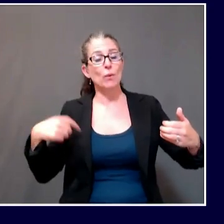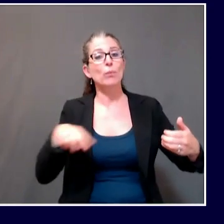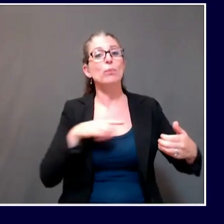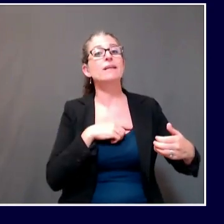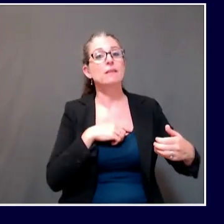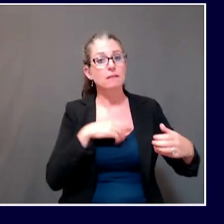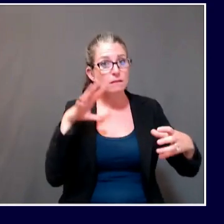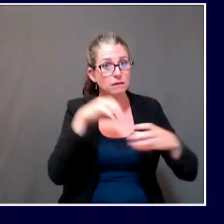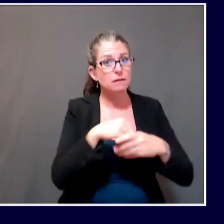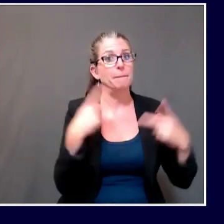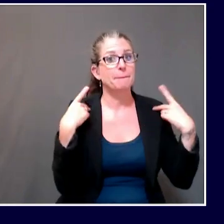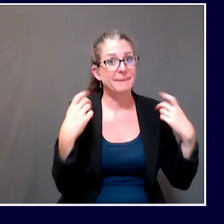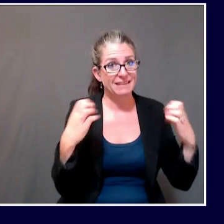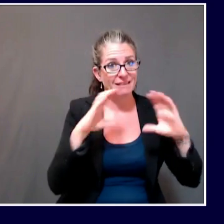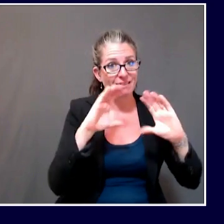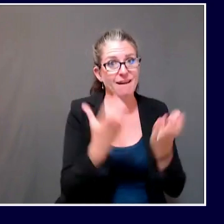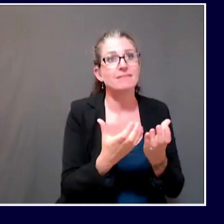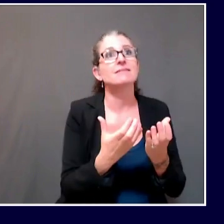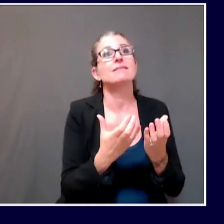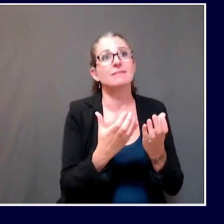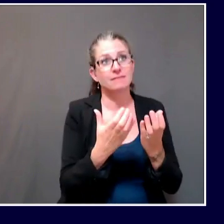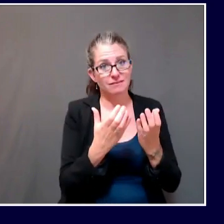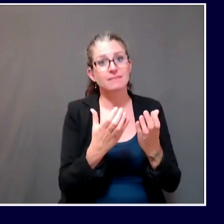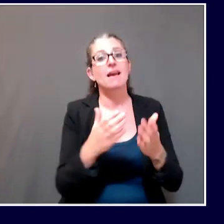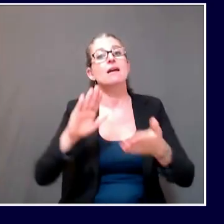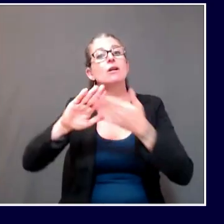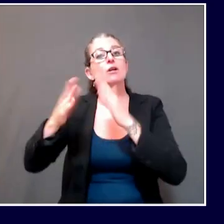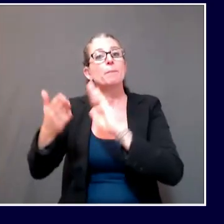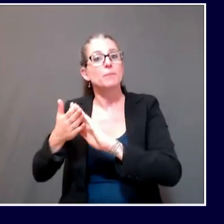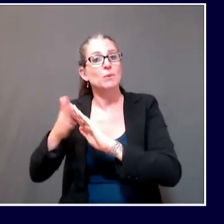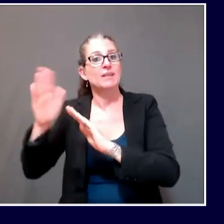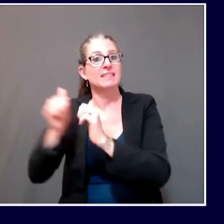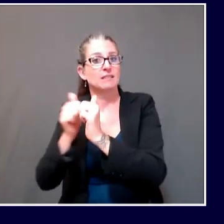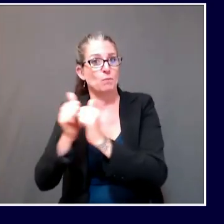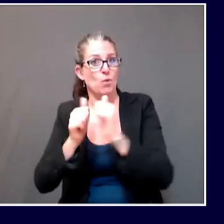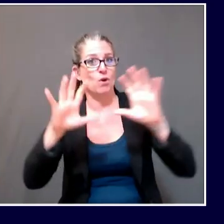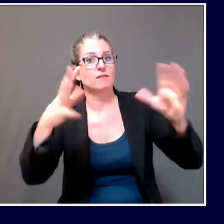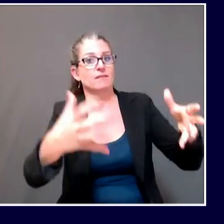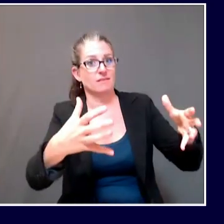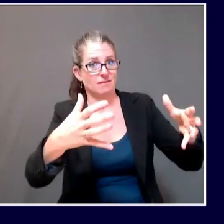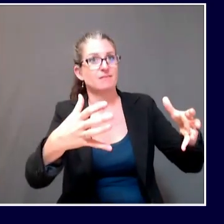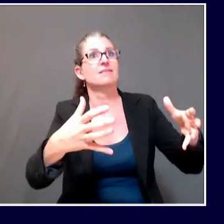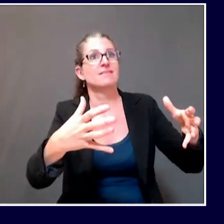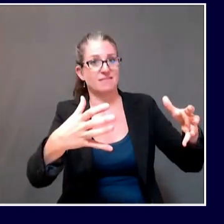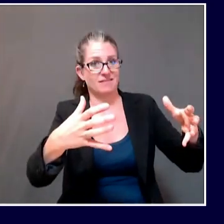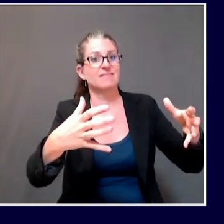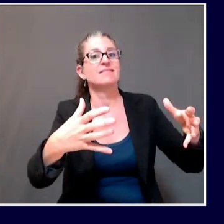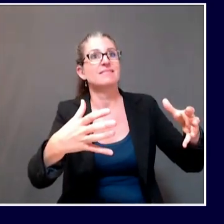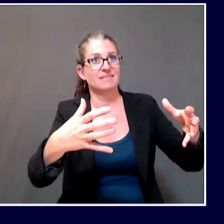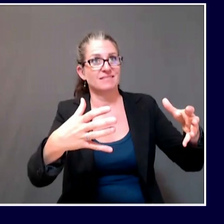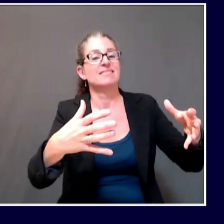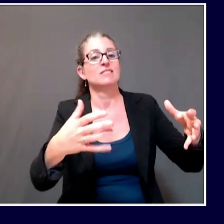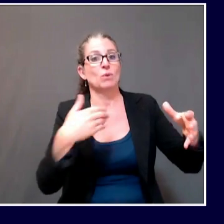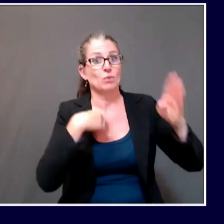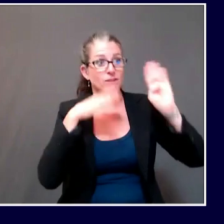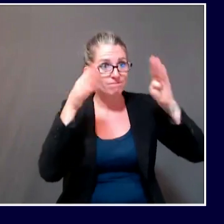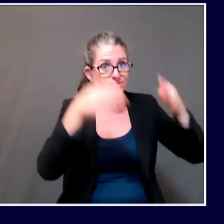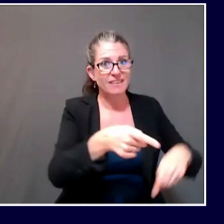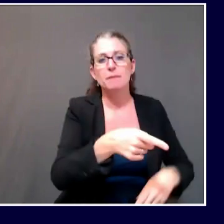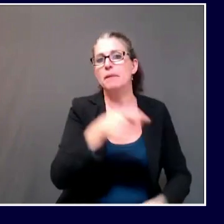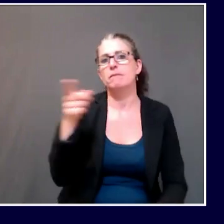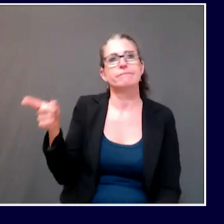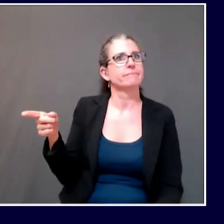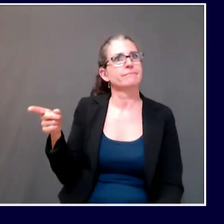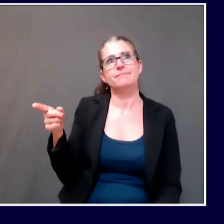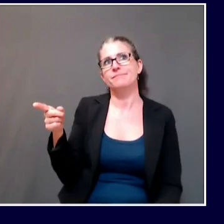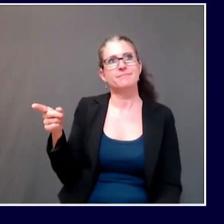outside of school settings. The Maine Principals Association in the summer issues own guidance for school-based sports. We